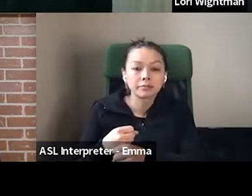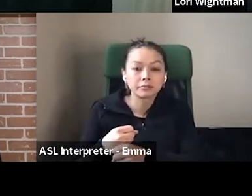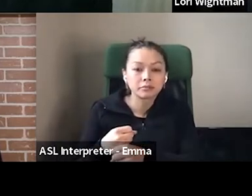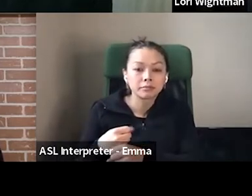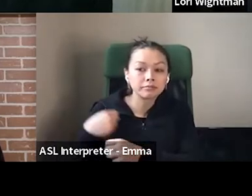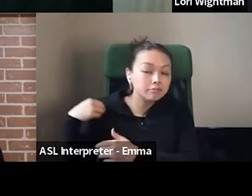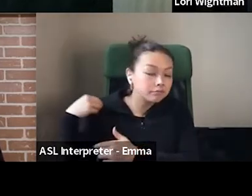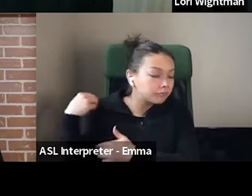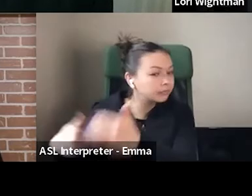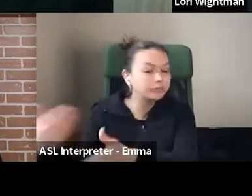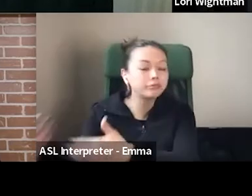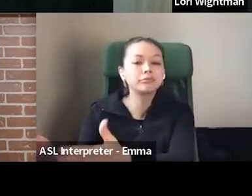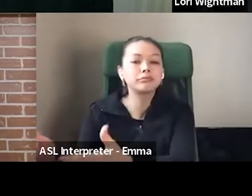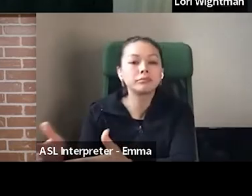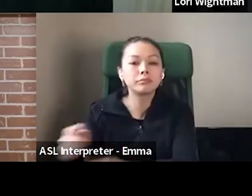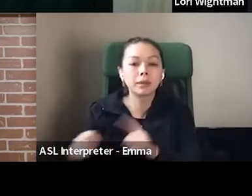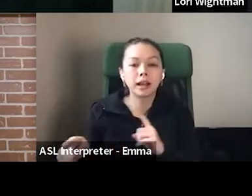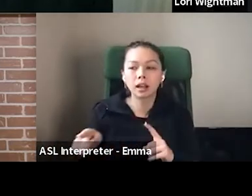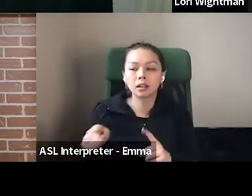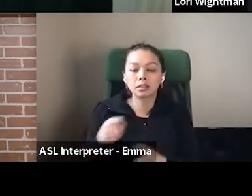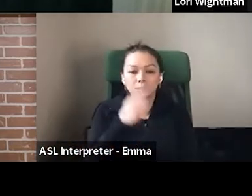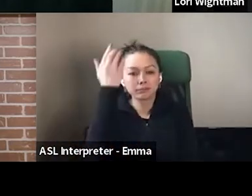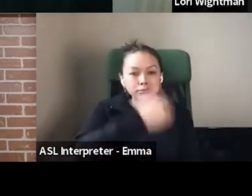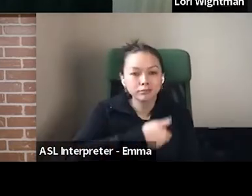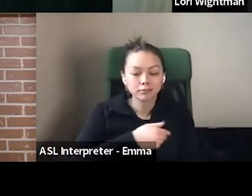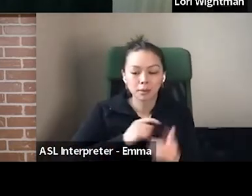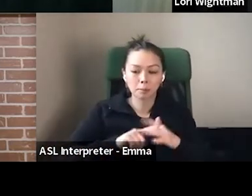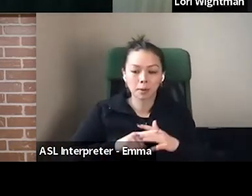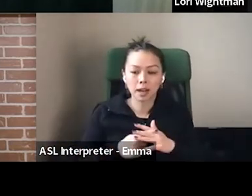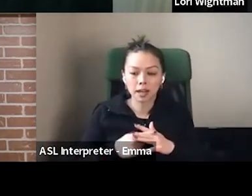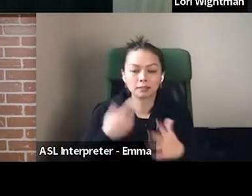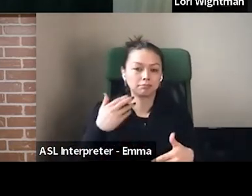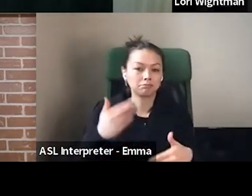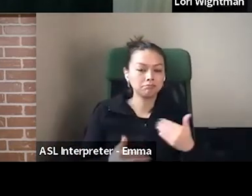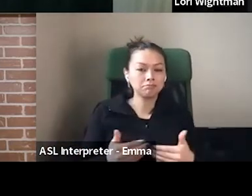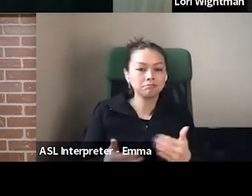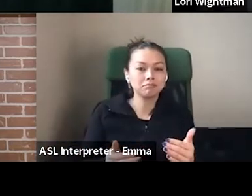beginning. And that flexibility is awesome.